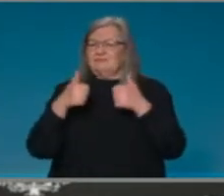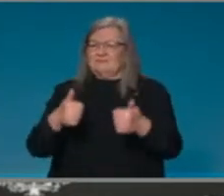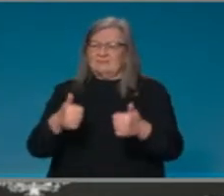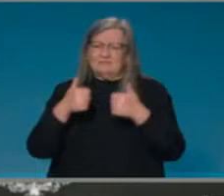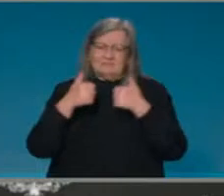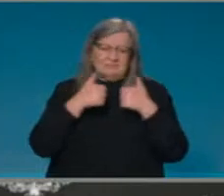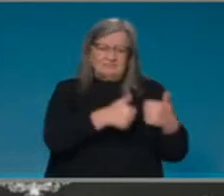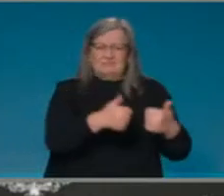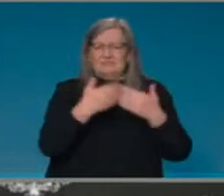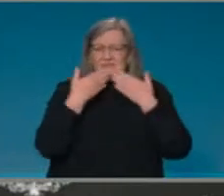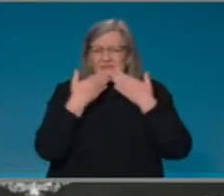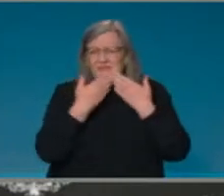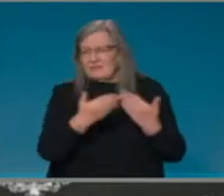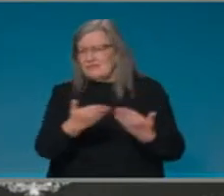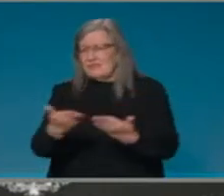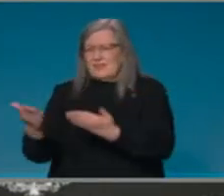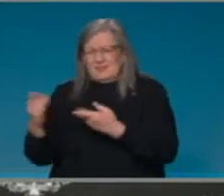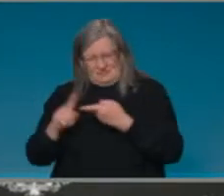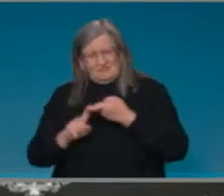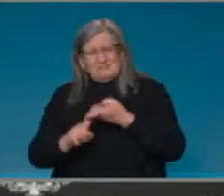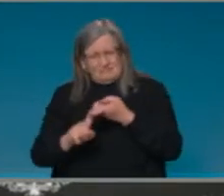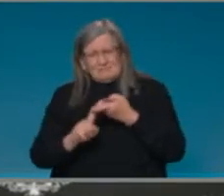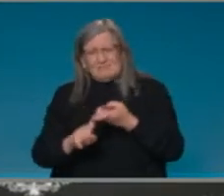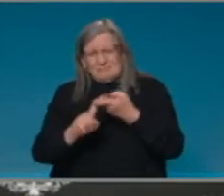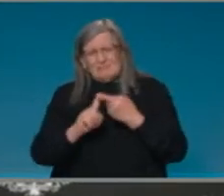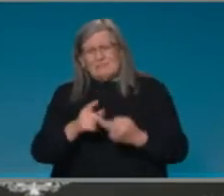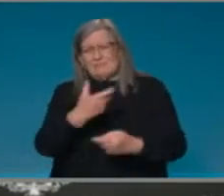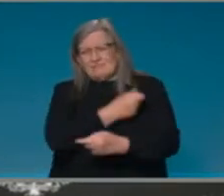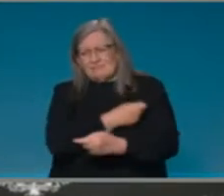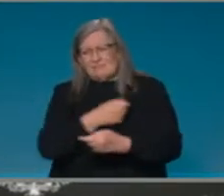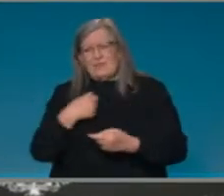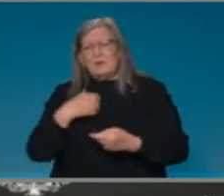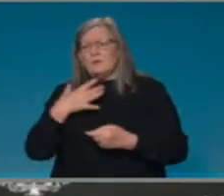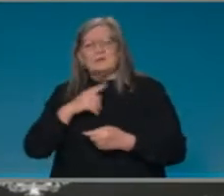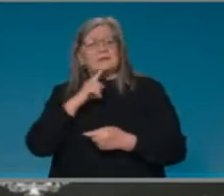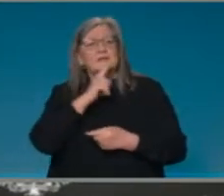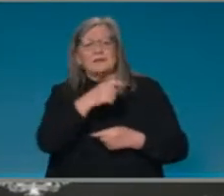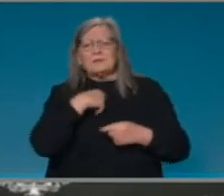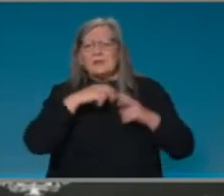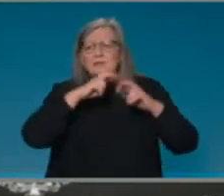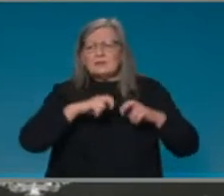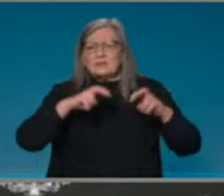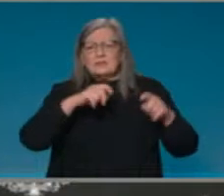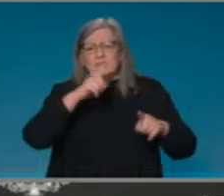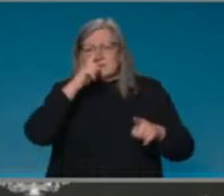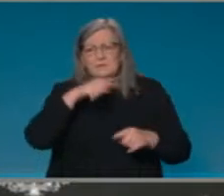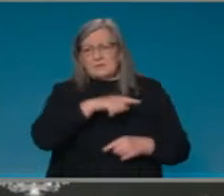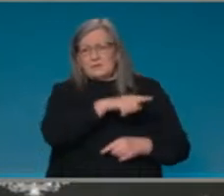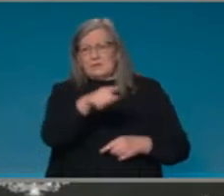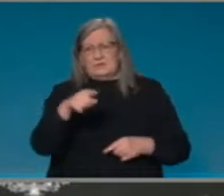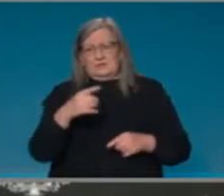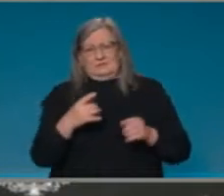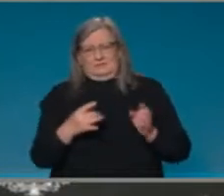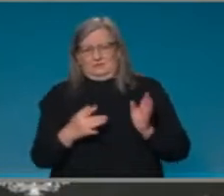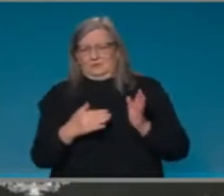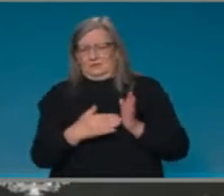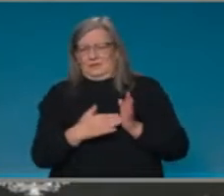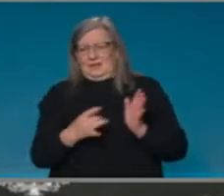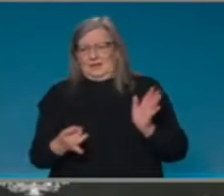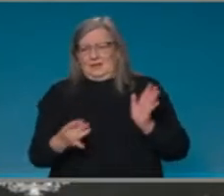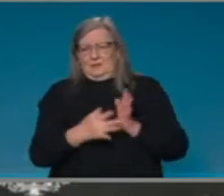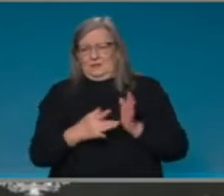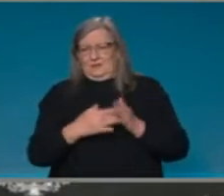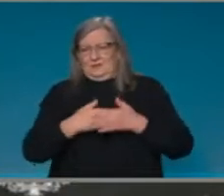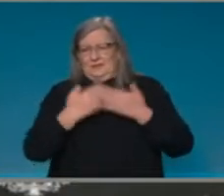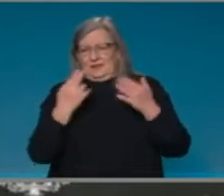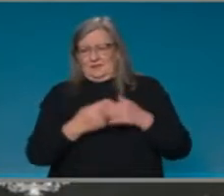urge them to keep going and say to our researchers, it's been an important day for you, your research will help save